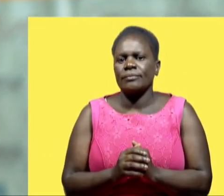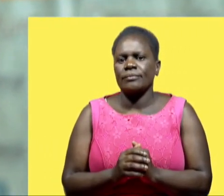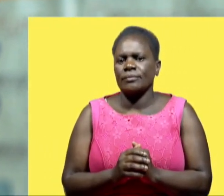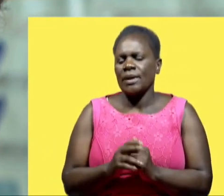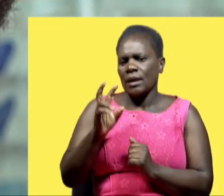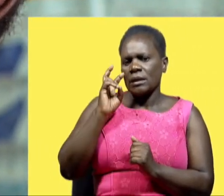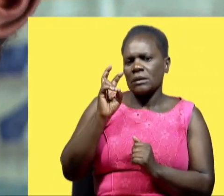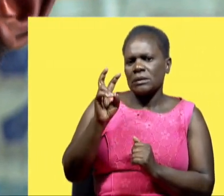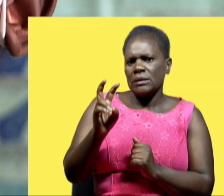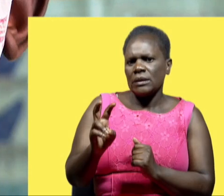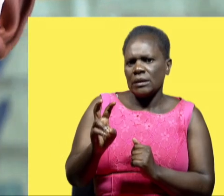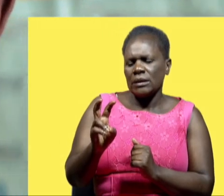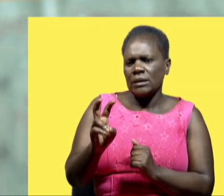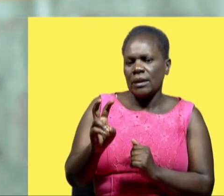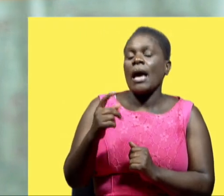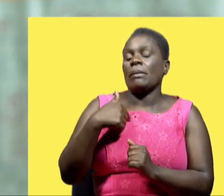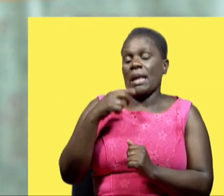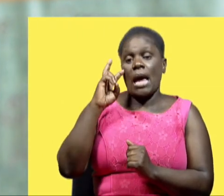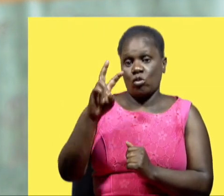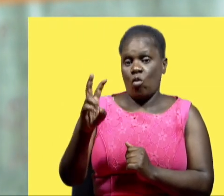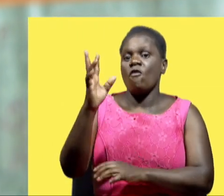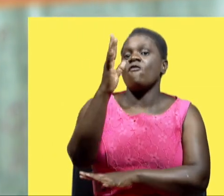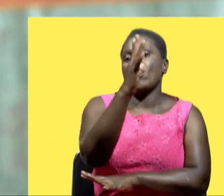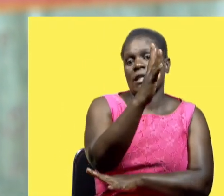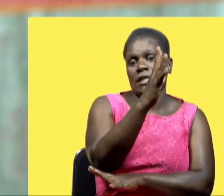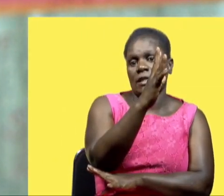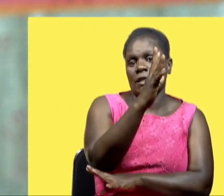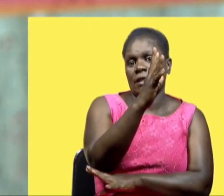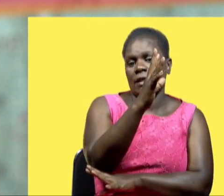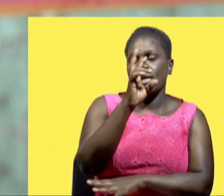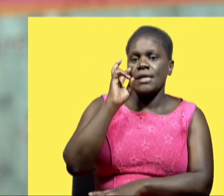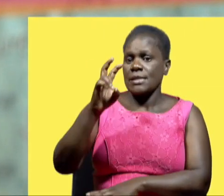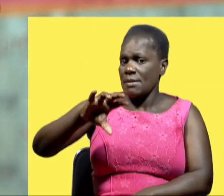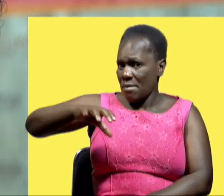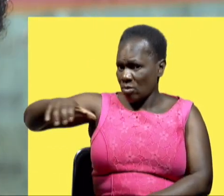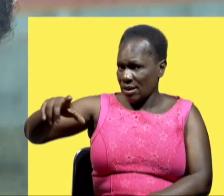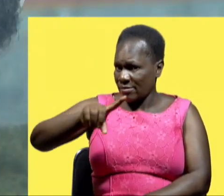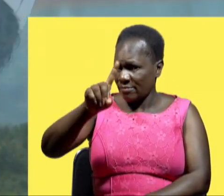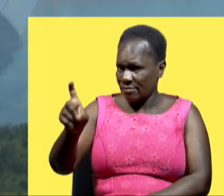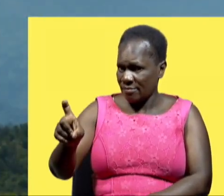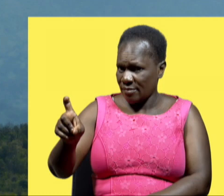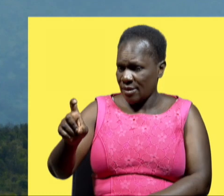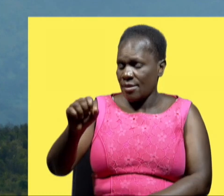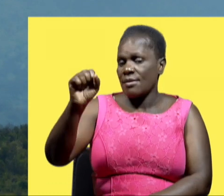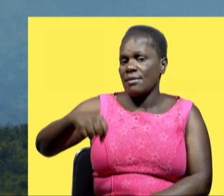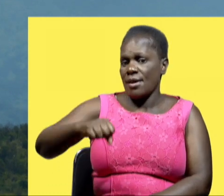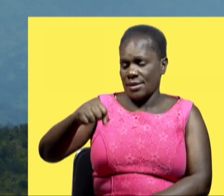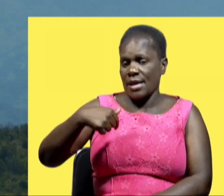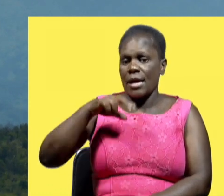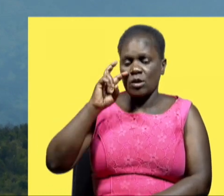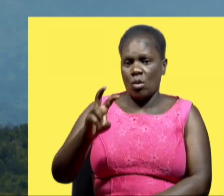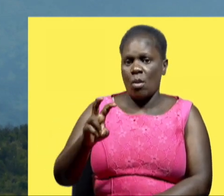did you see this forest okay did you see a mountain which mountain is that